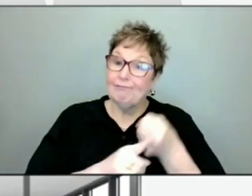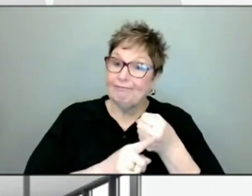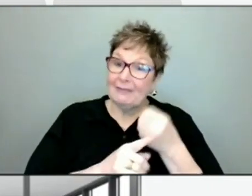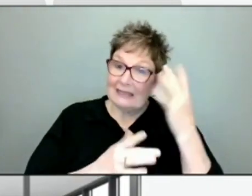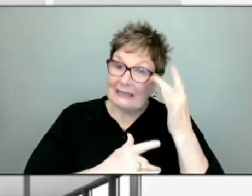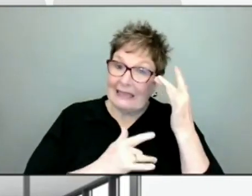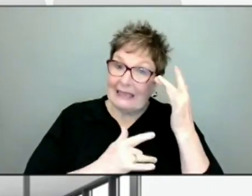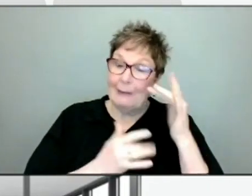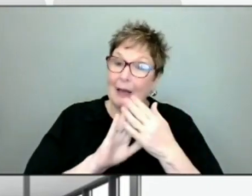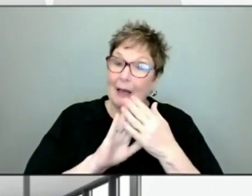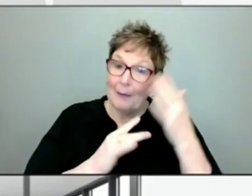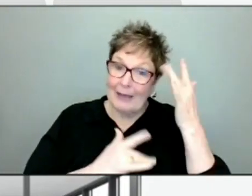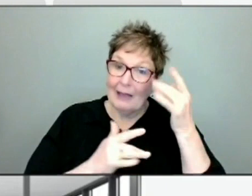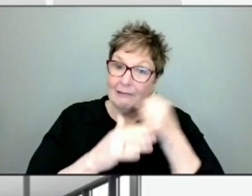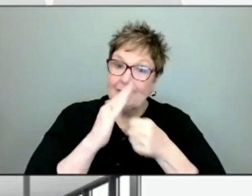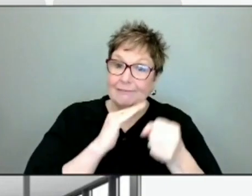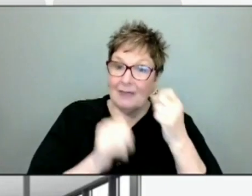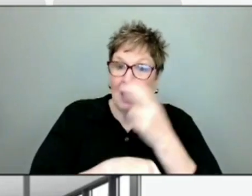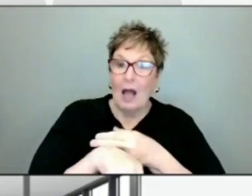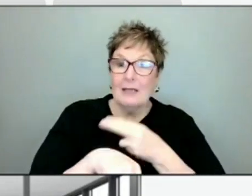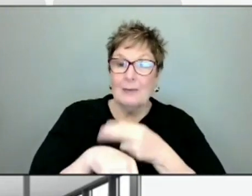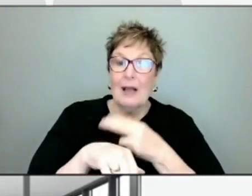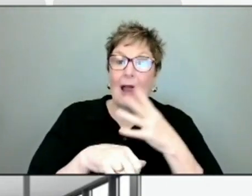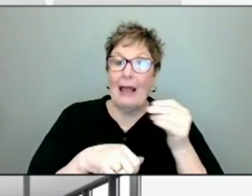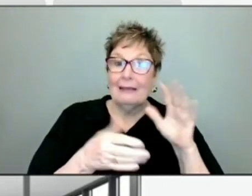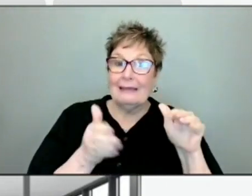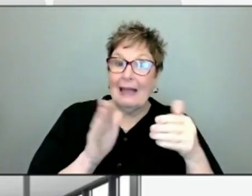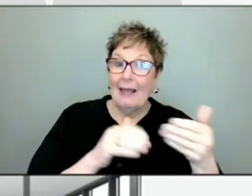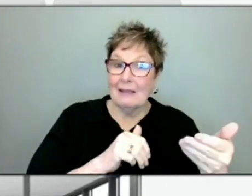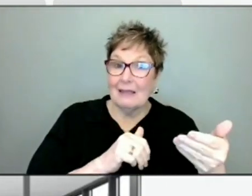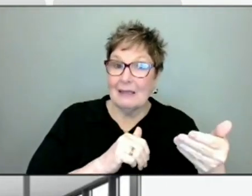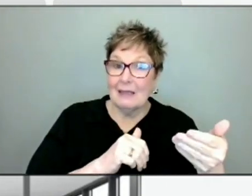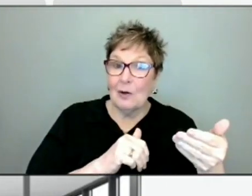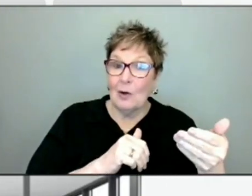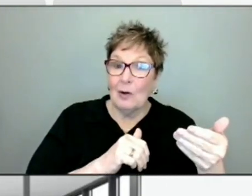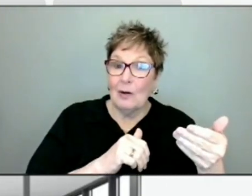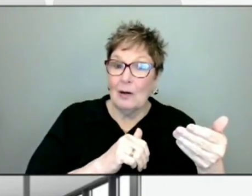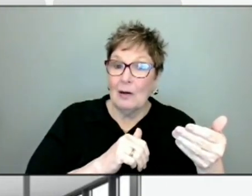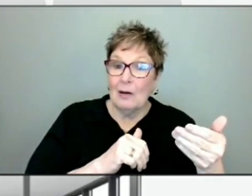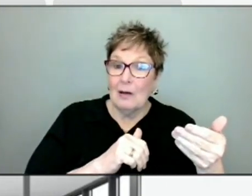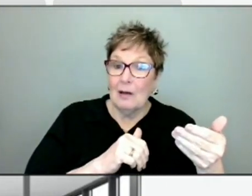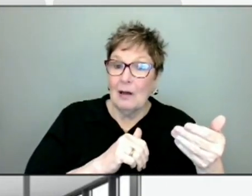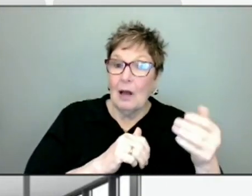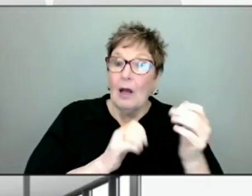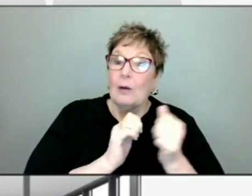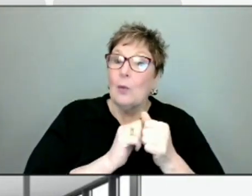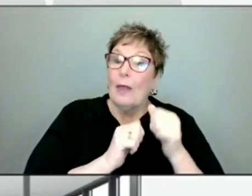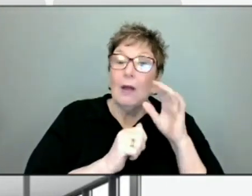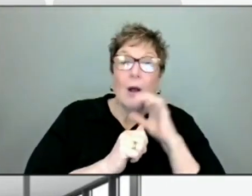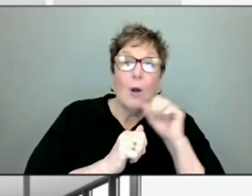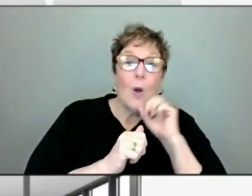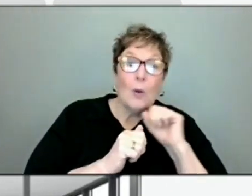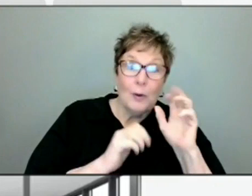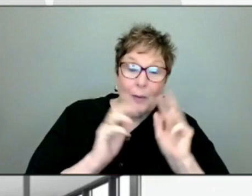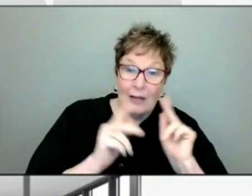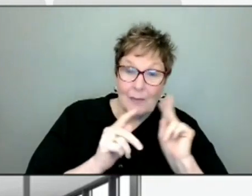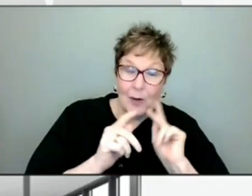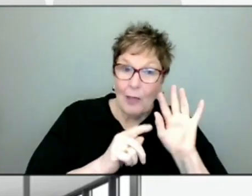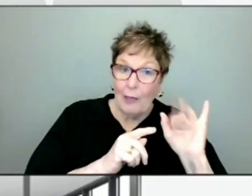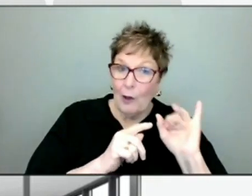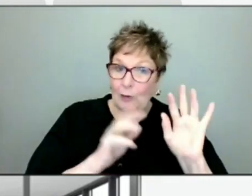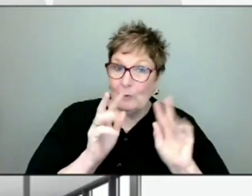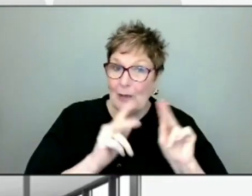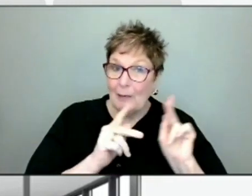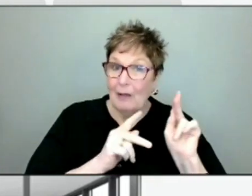become ill, been hospitalized, and even with the deaths, you know, with our older population, what we saw is those folks